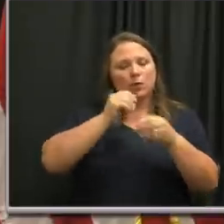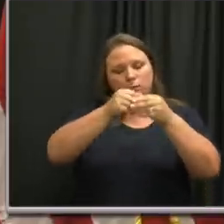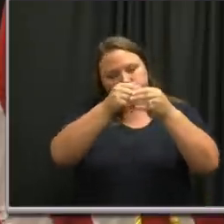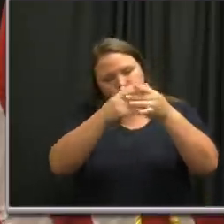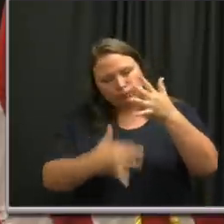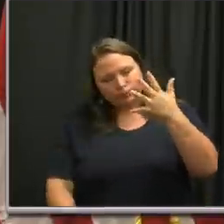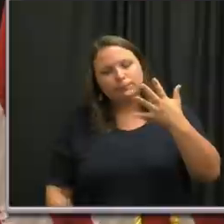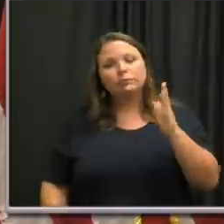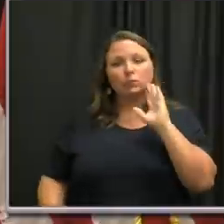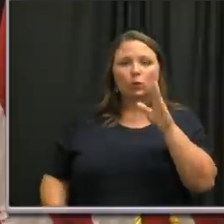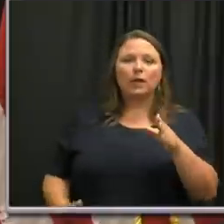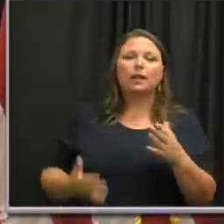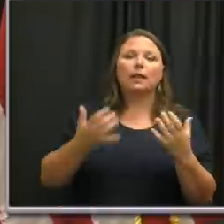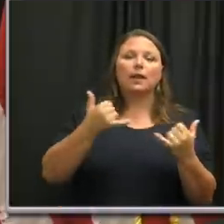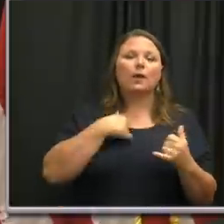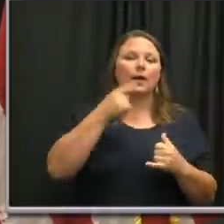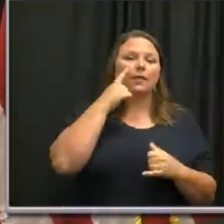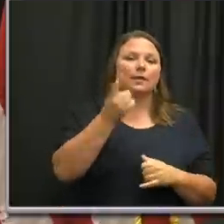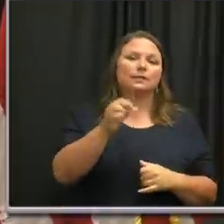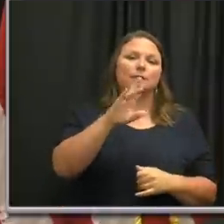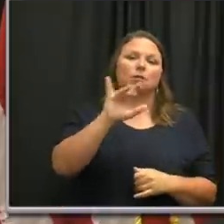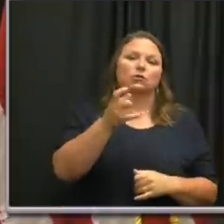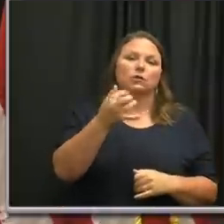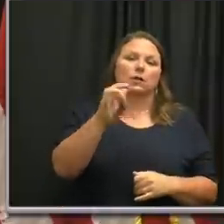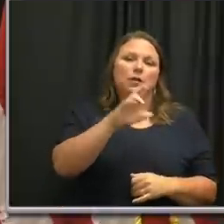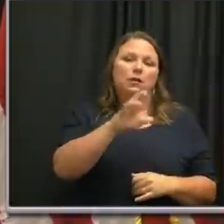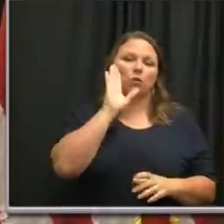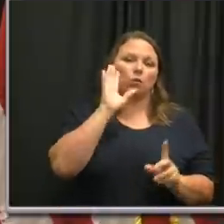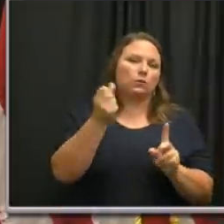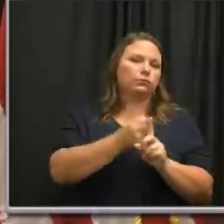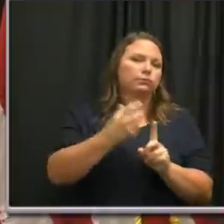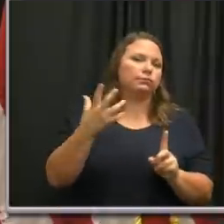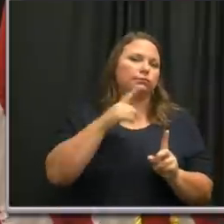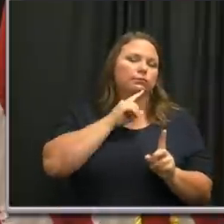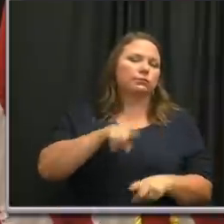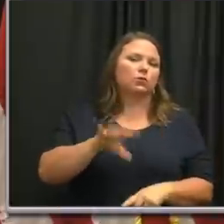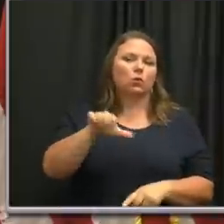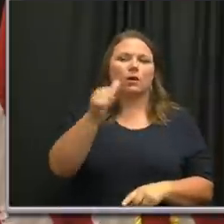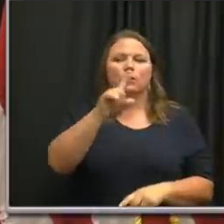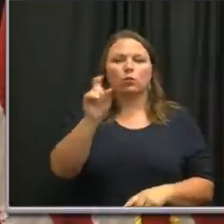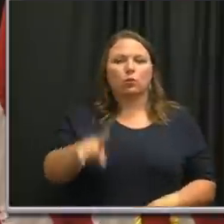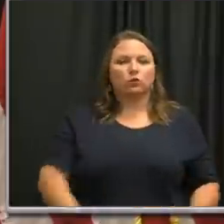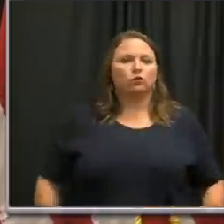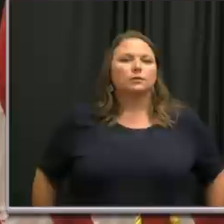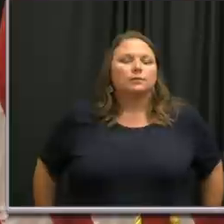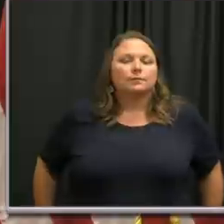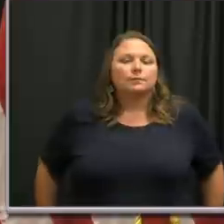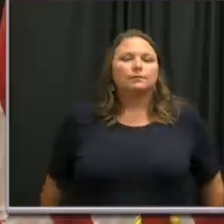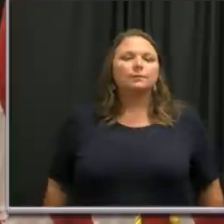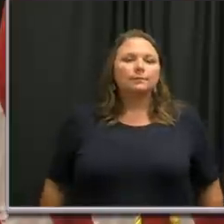of responses. And again, I think Dr. Johanger was going to answer your second question. Yeah.